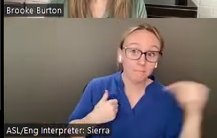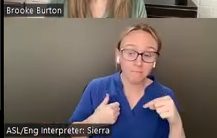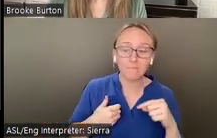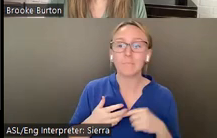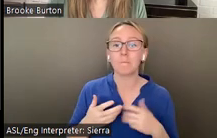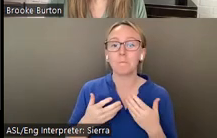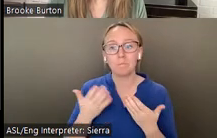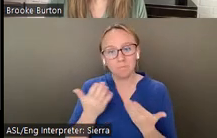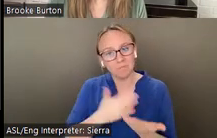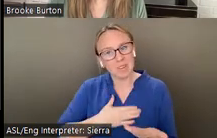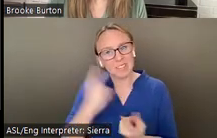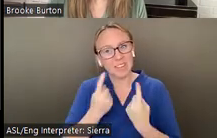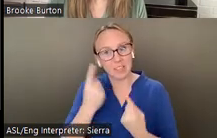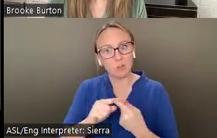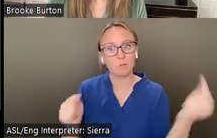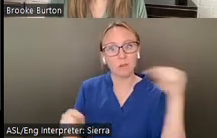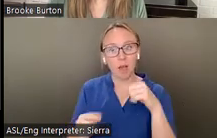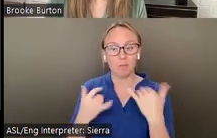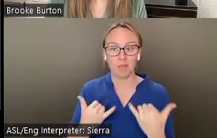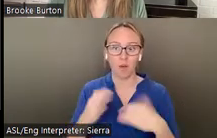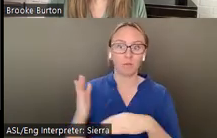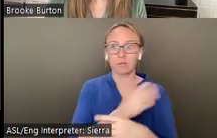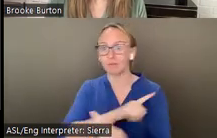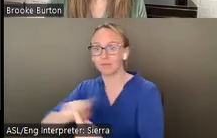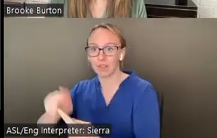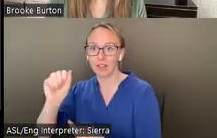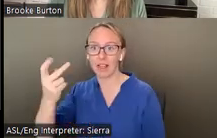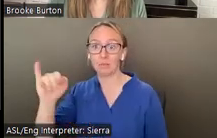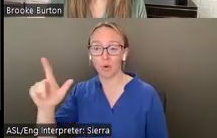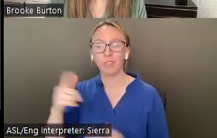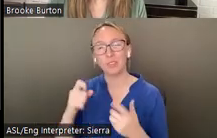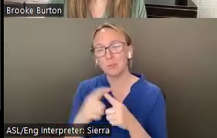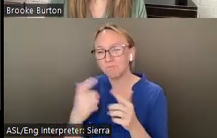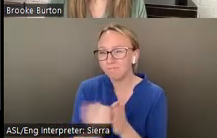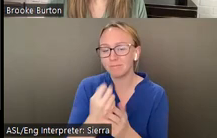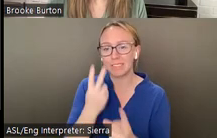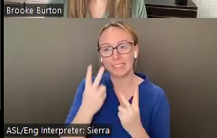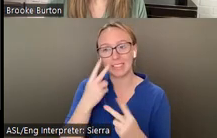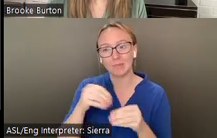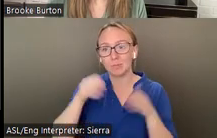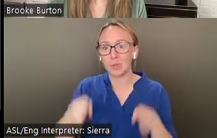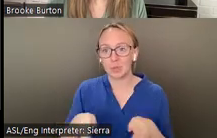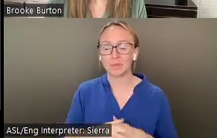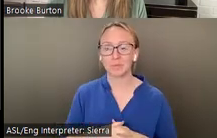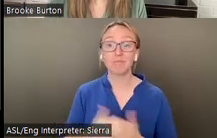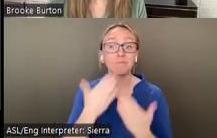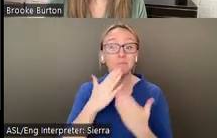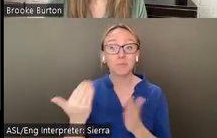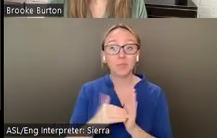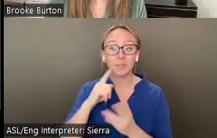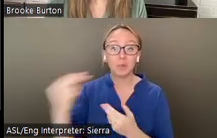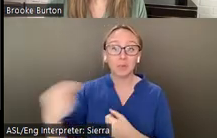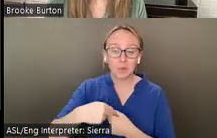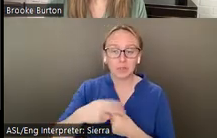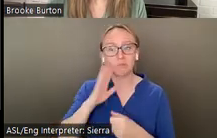us between now and April to experience the show in person. So thanks again for joining us and for your continued support